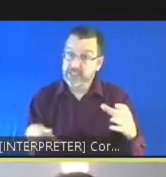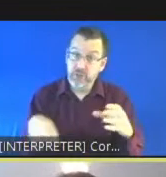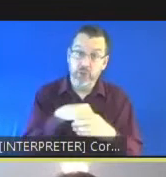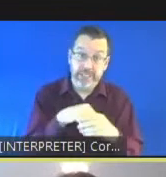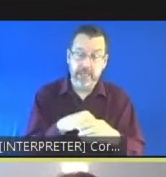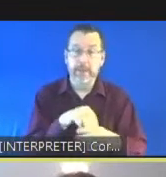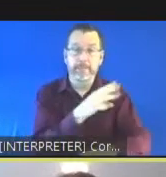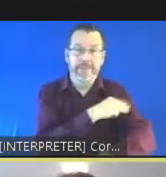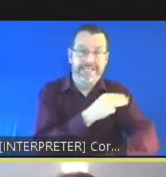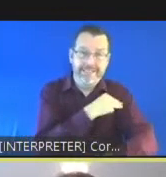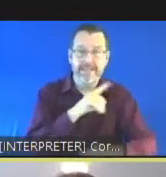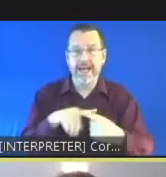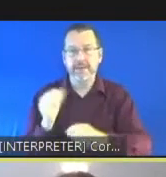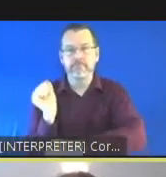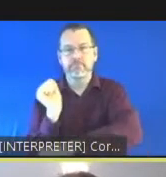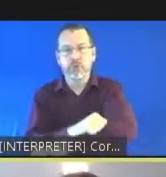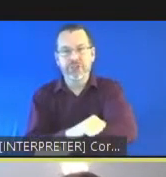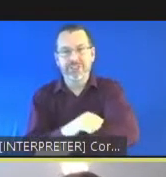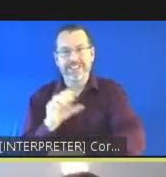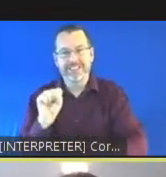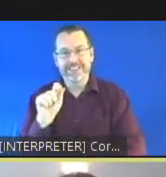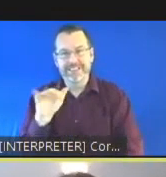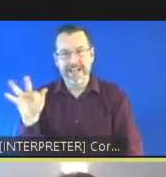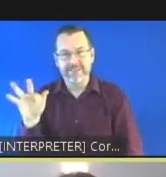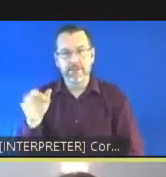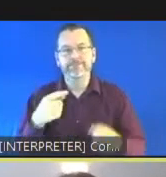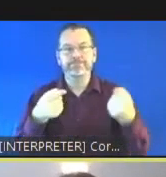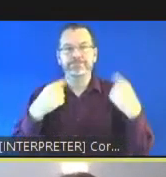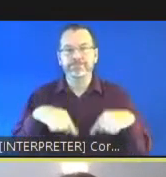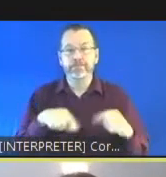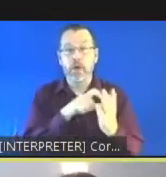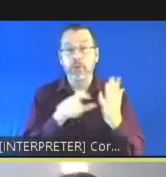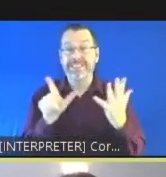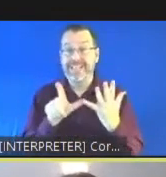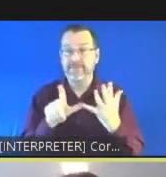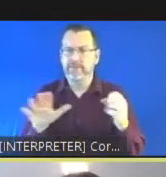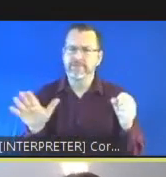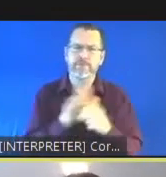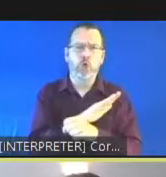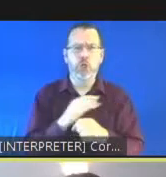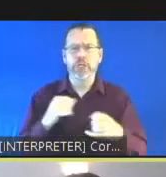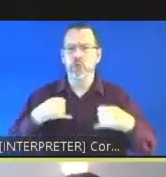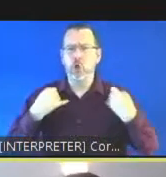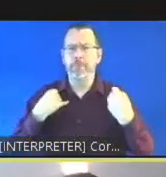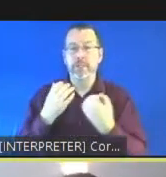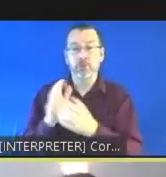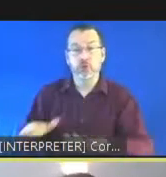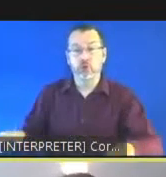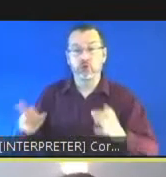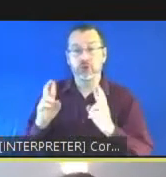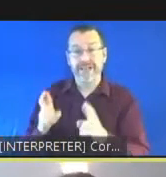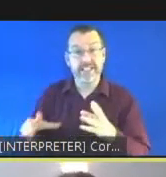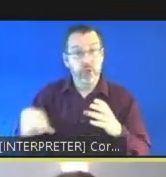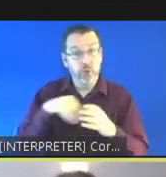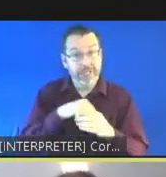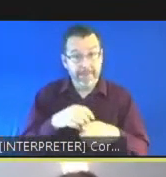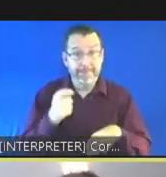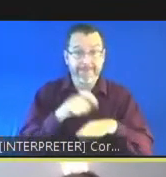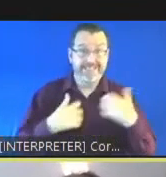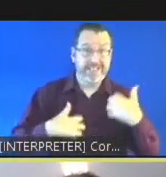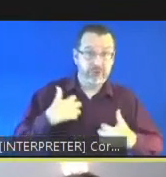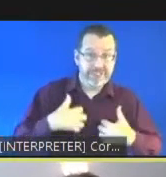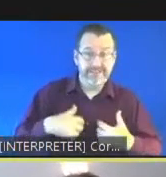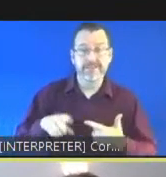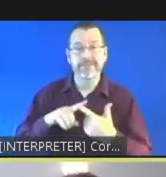and then article 7 which we know requires the full enjoyment of children's rights including the best interests and the right to be heard um